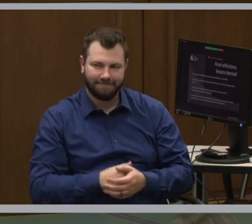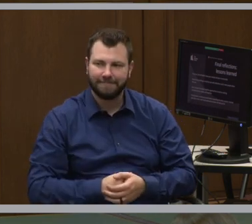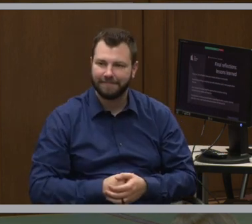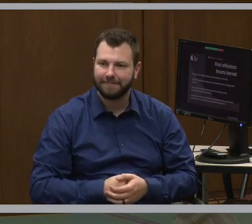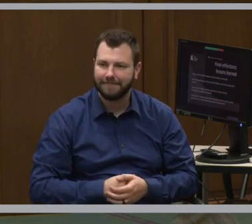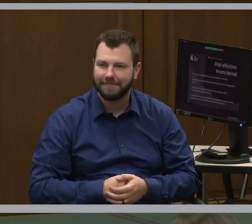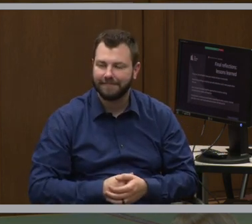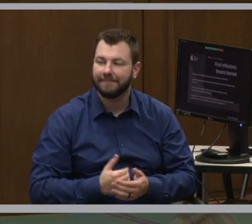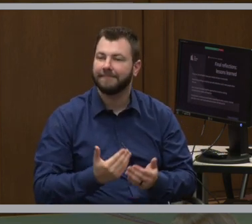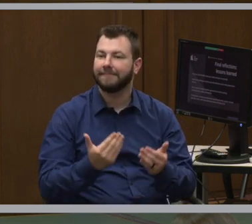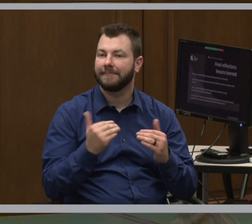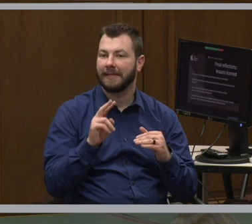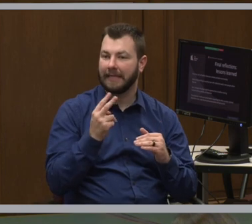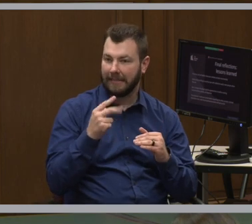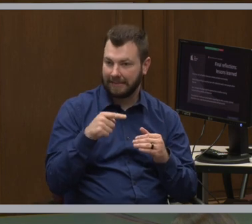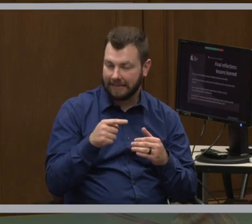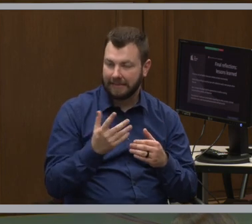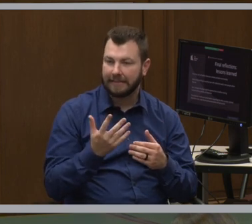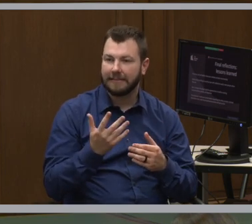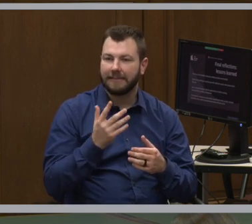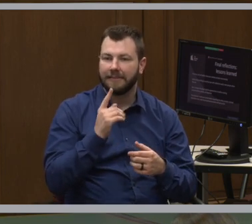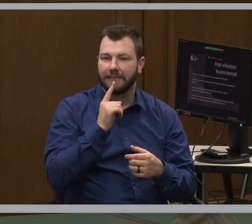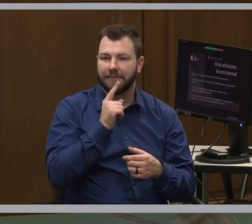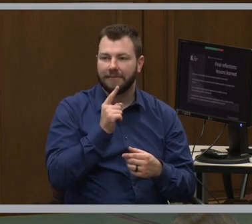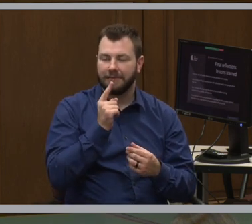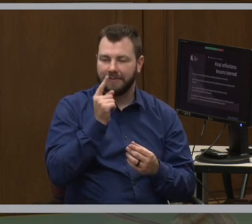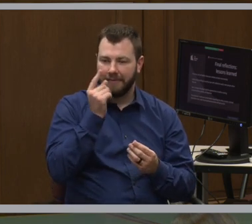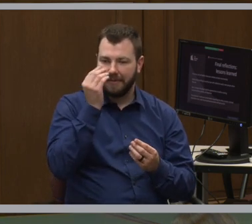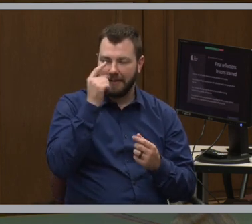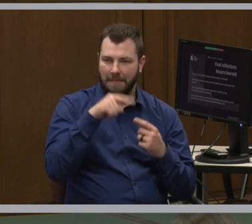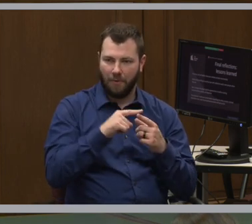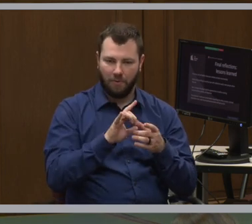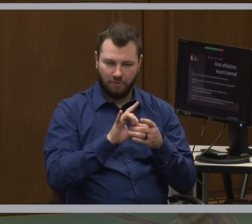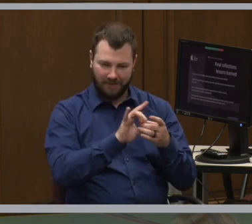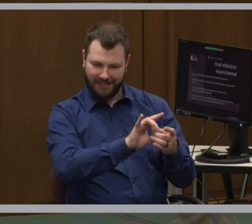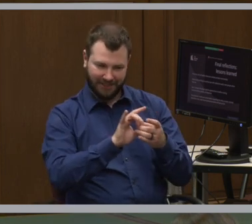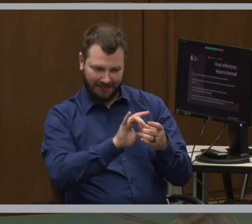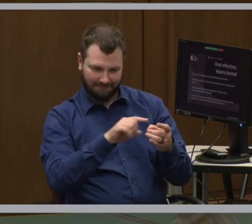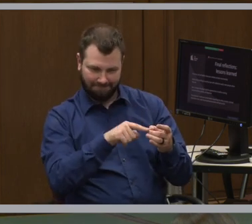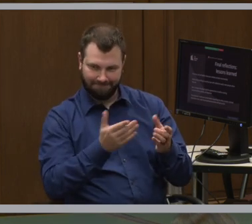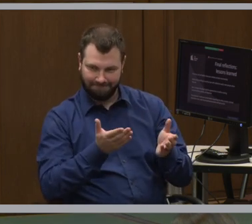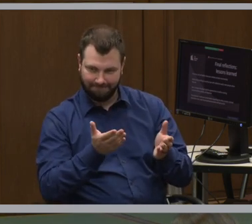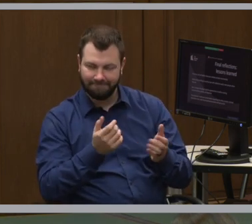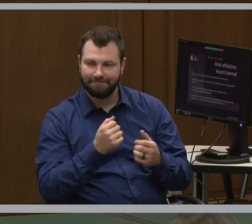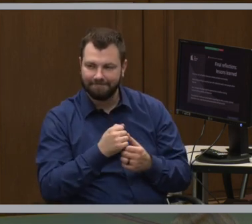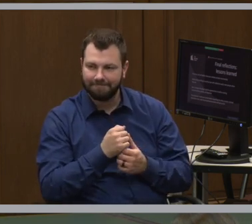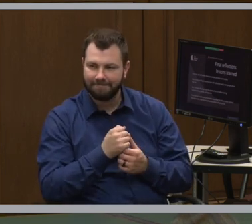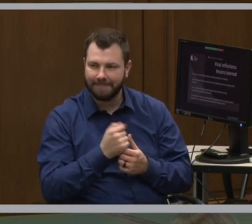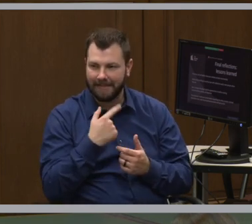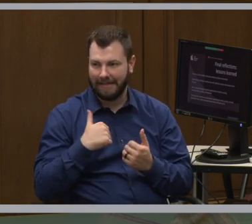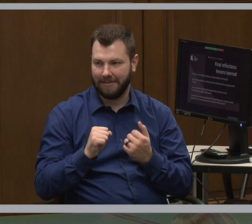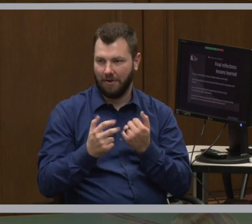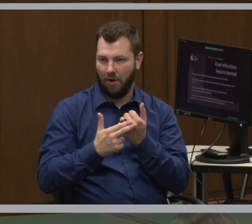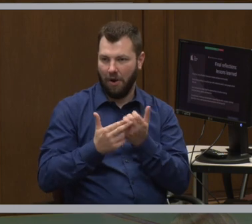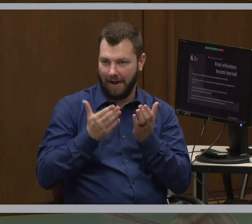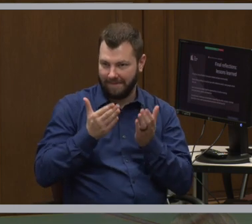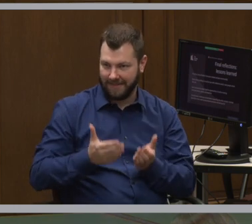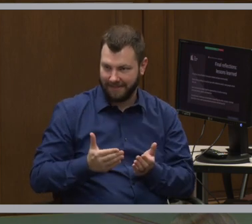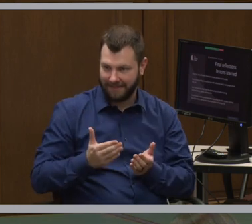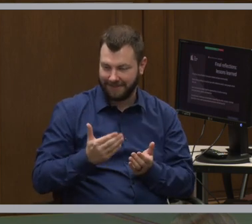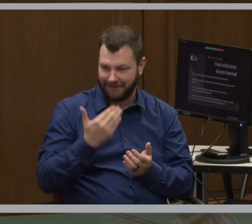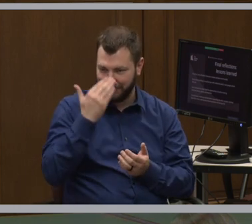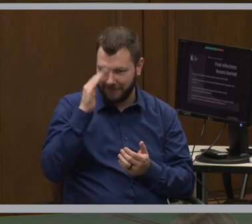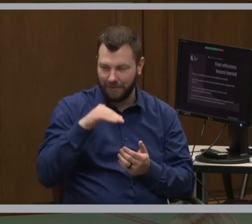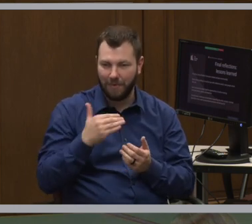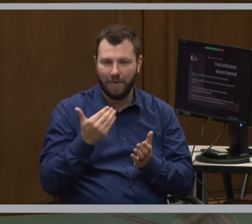The second one is really thinking about the relational part of it. I think as archivists, know that oftentimes archives